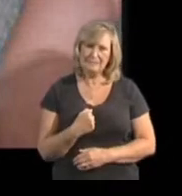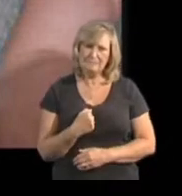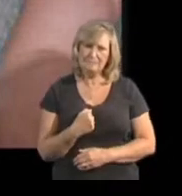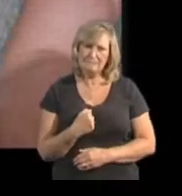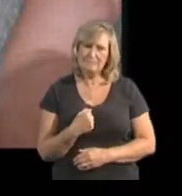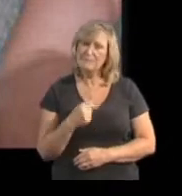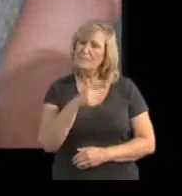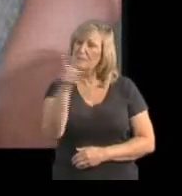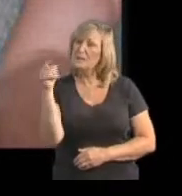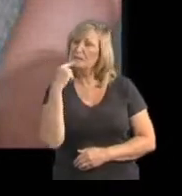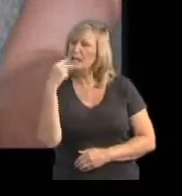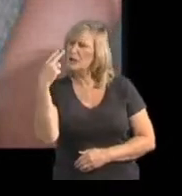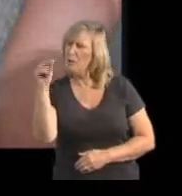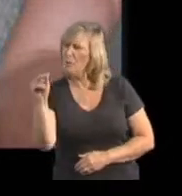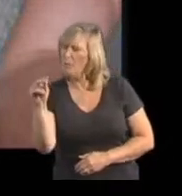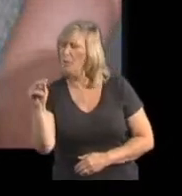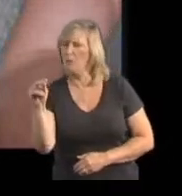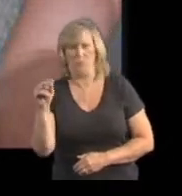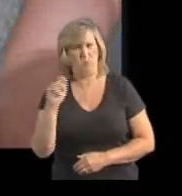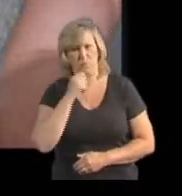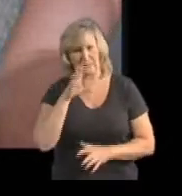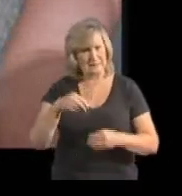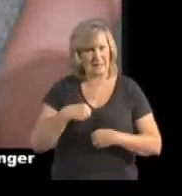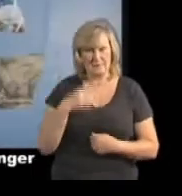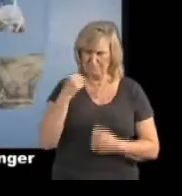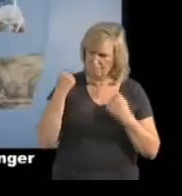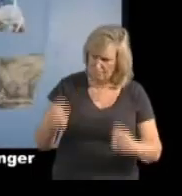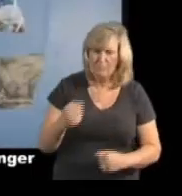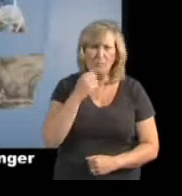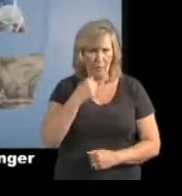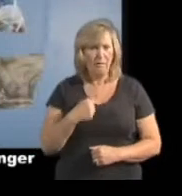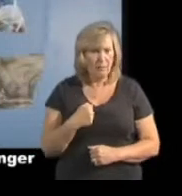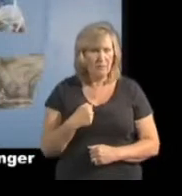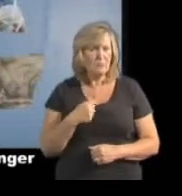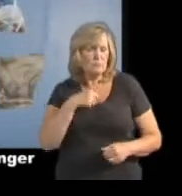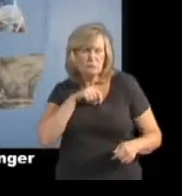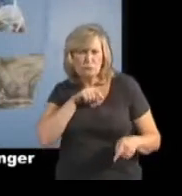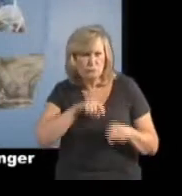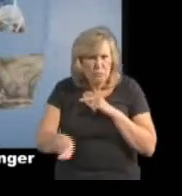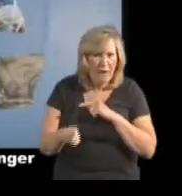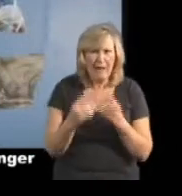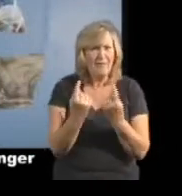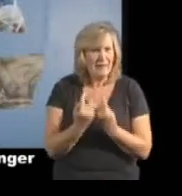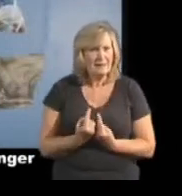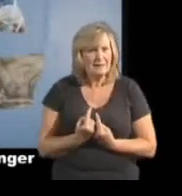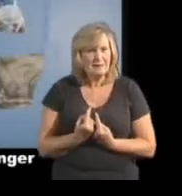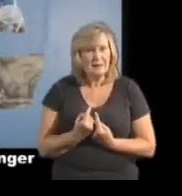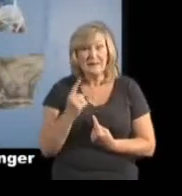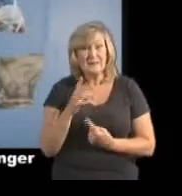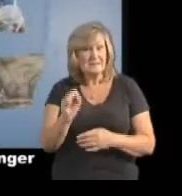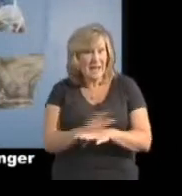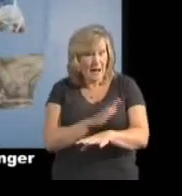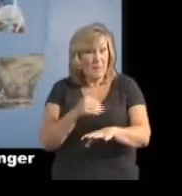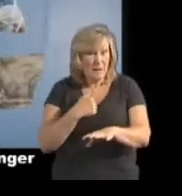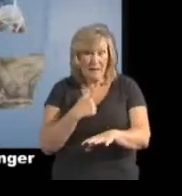won't take no for an answer. I will try things. It might take me